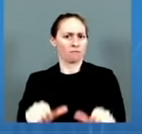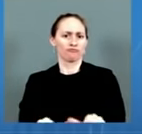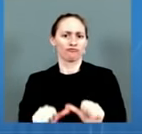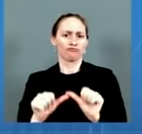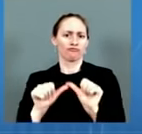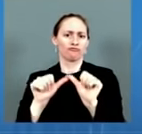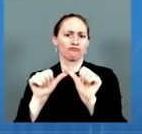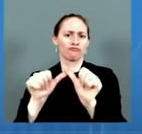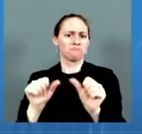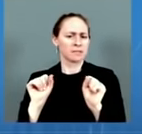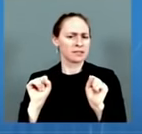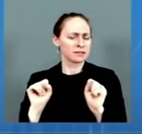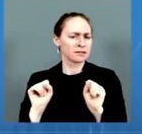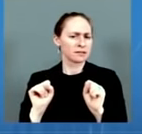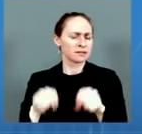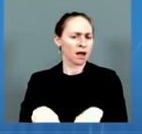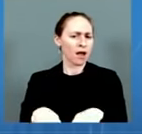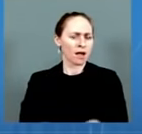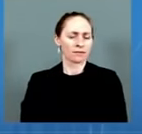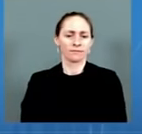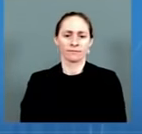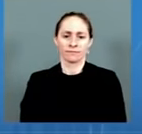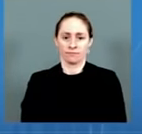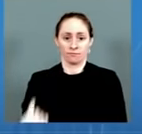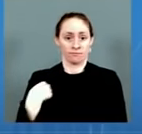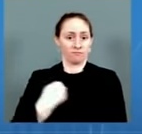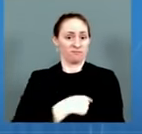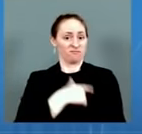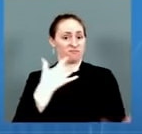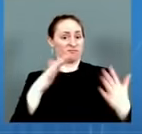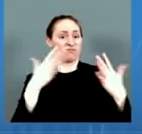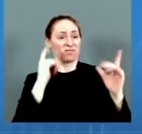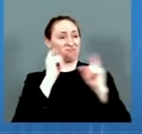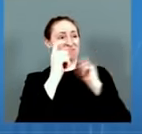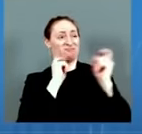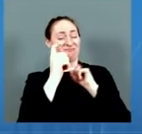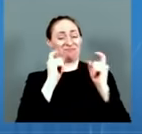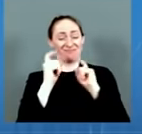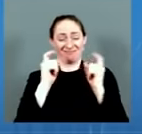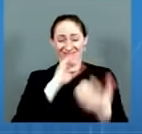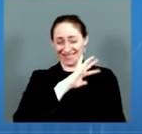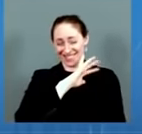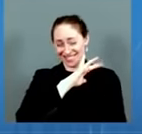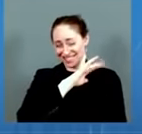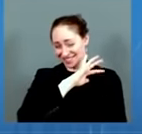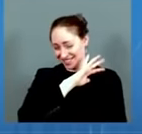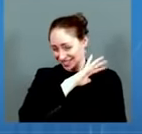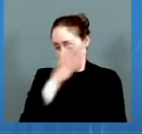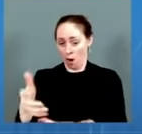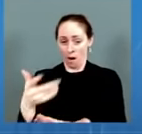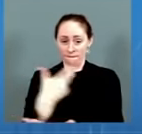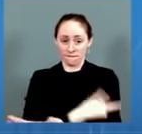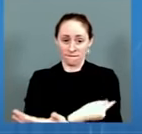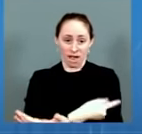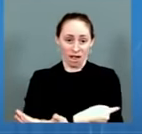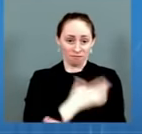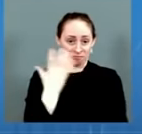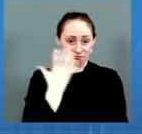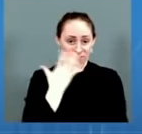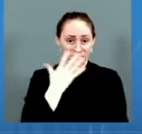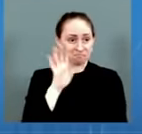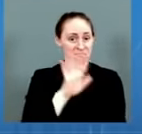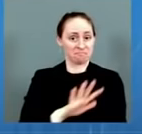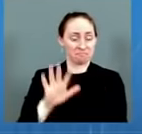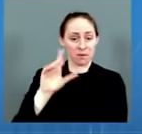And as you know, that's part of an overall commitment of a minimum of 1.2 billion doses donated with